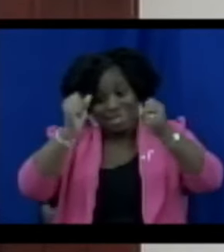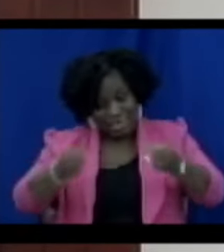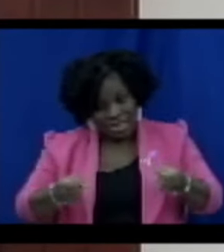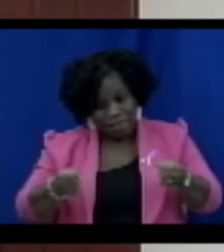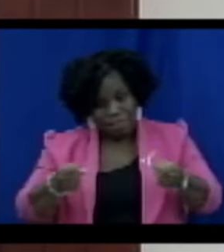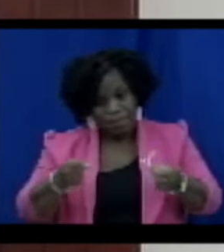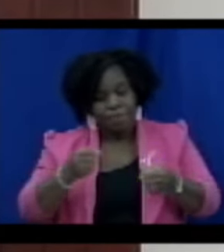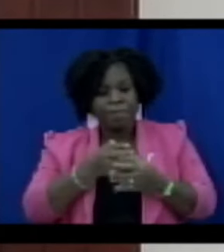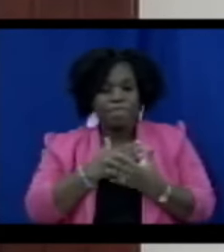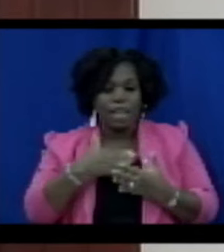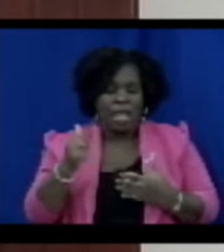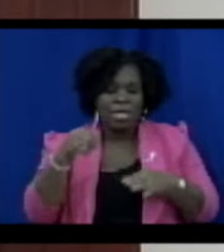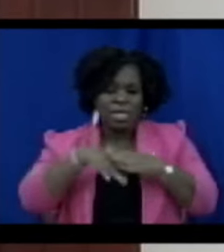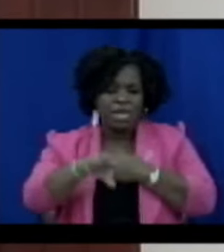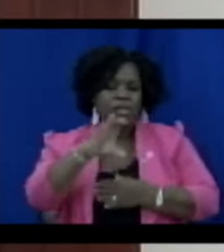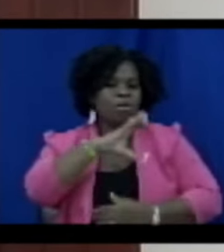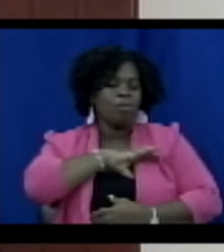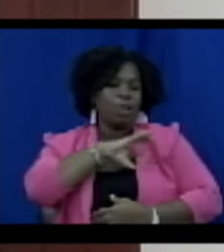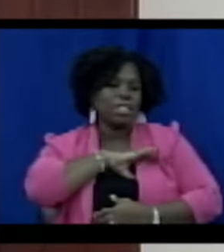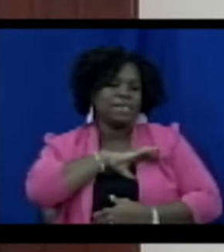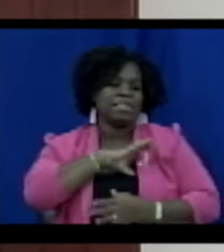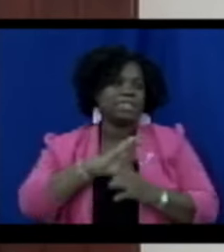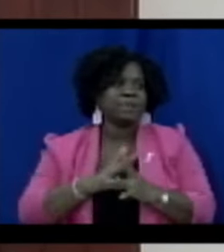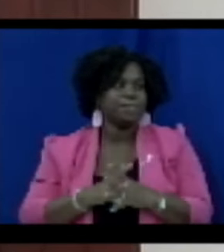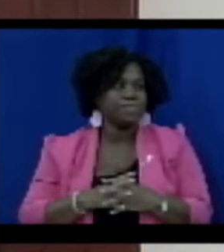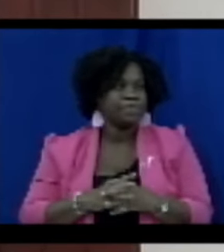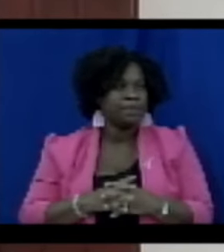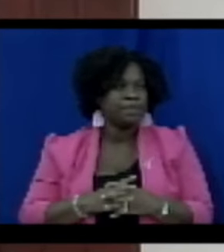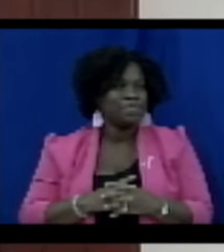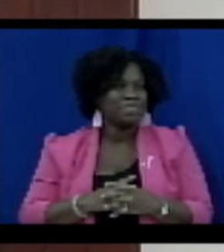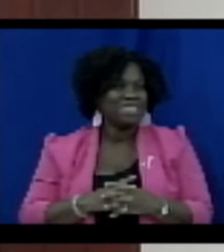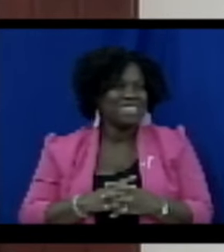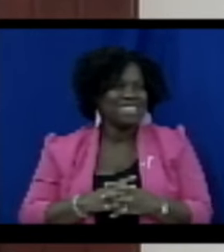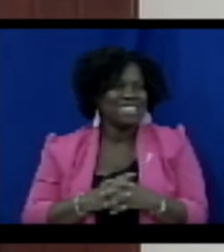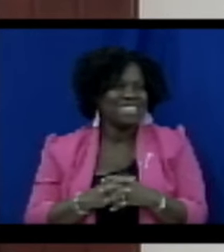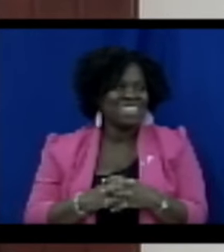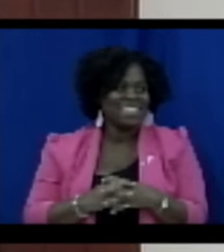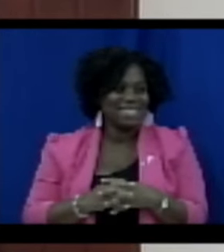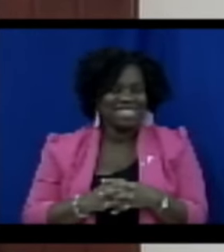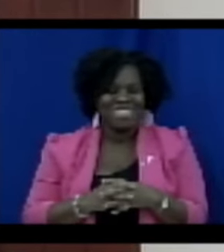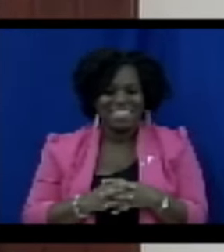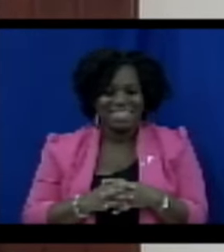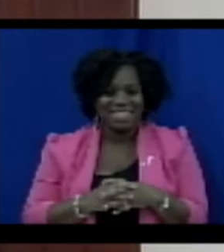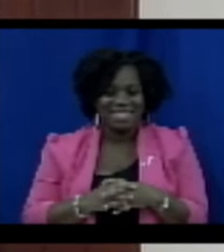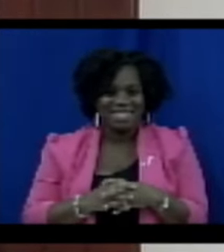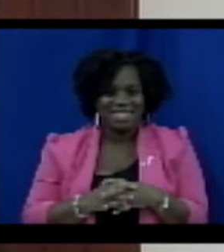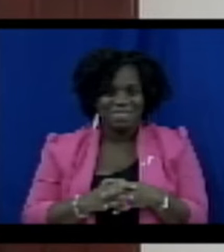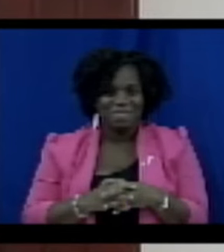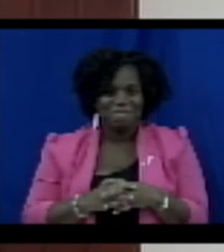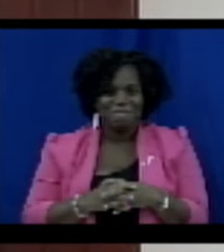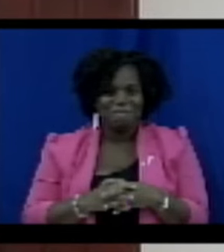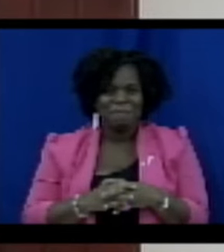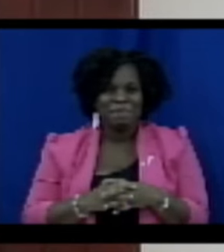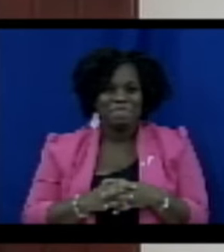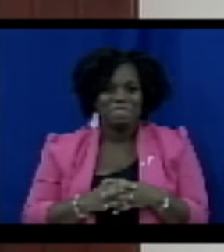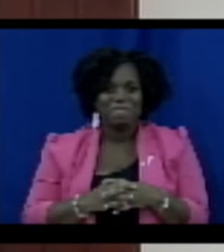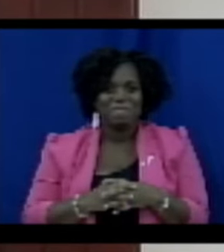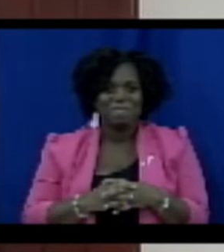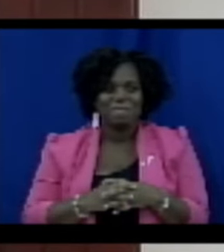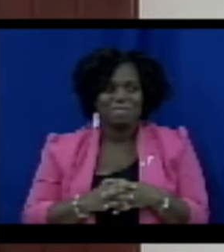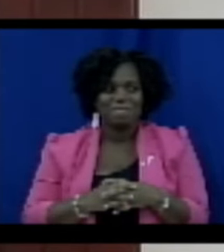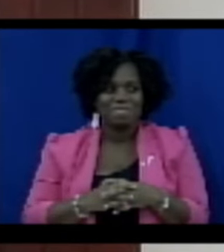to criminals by targeting their financial interests, instilling fear of loss, and demonstrating the legal consequences of criminal behavior.